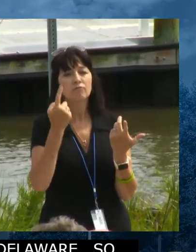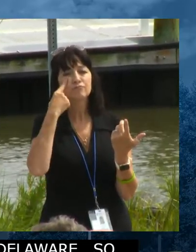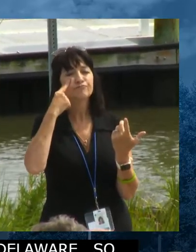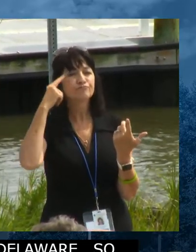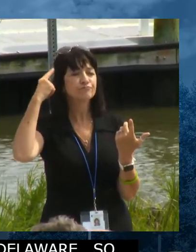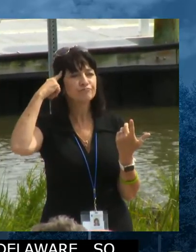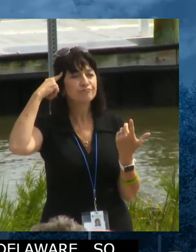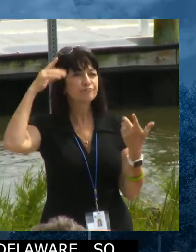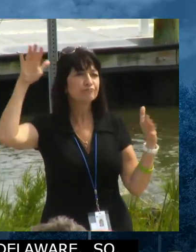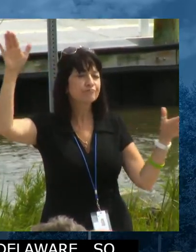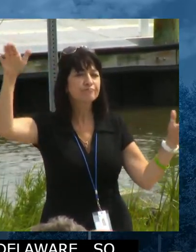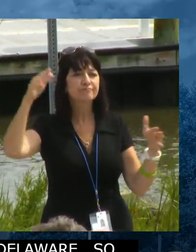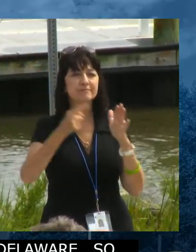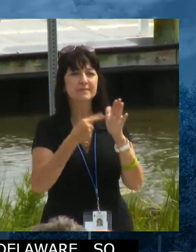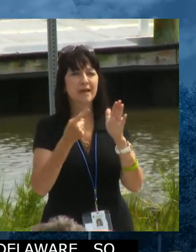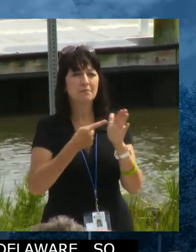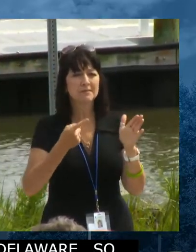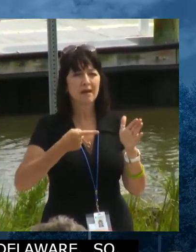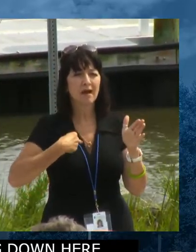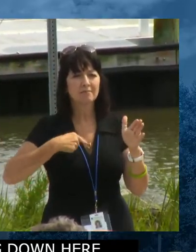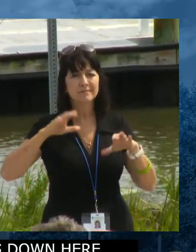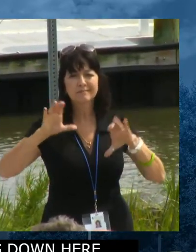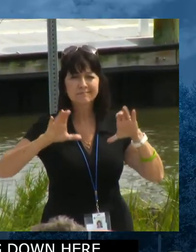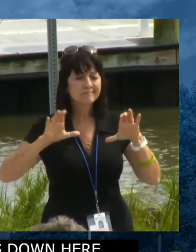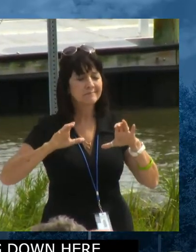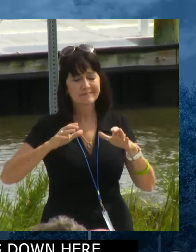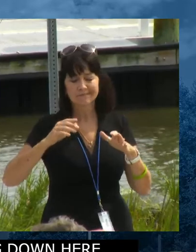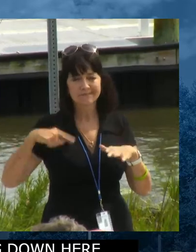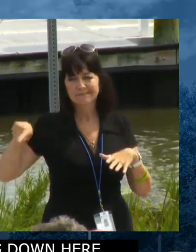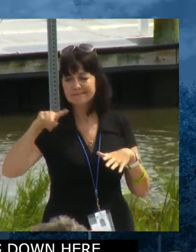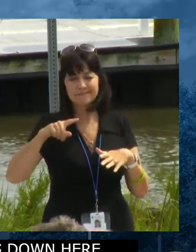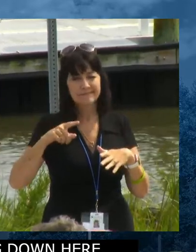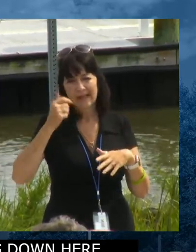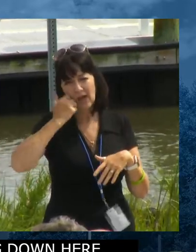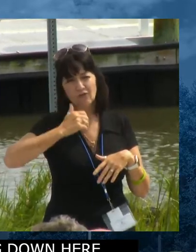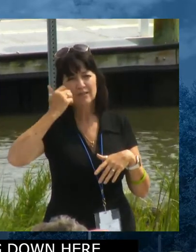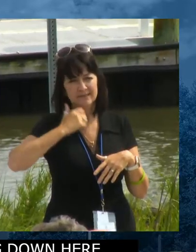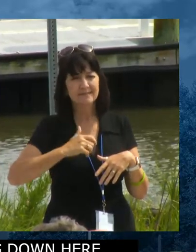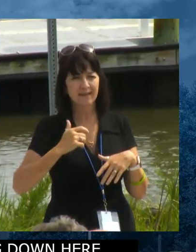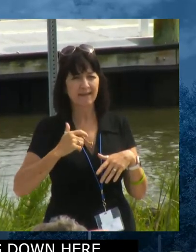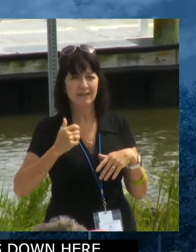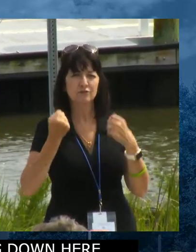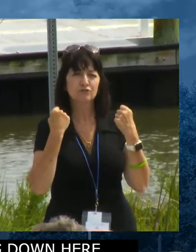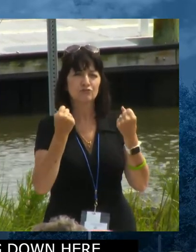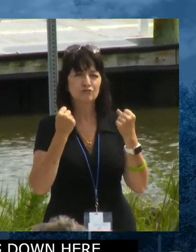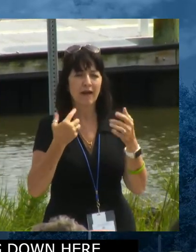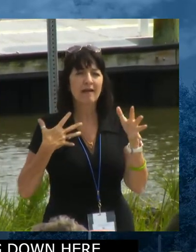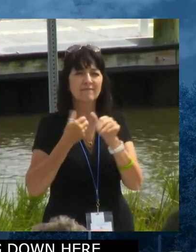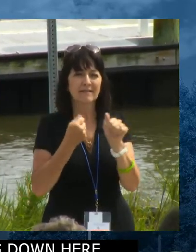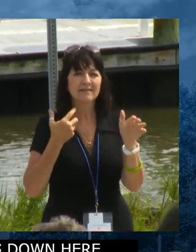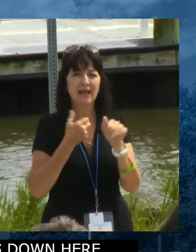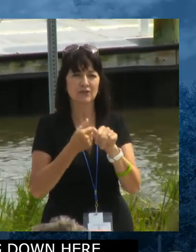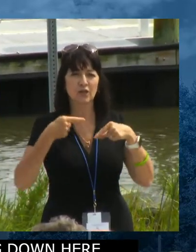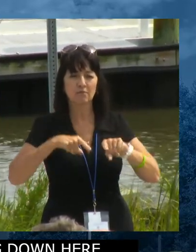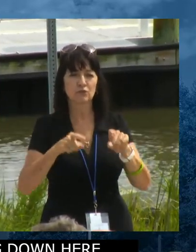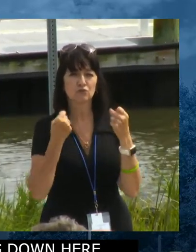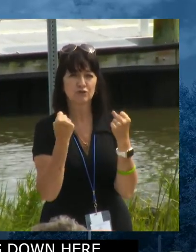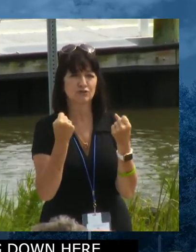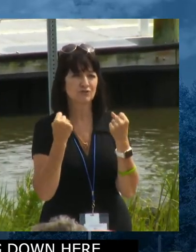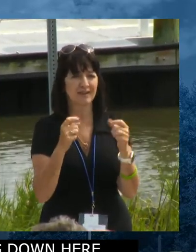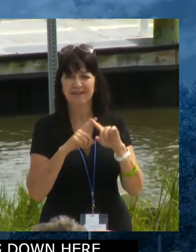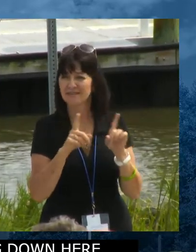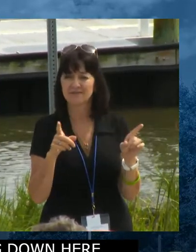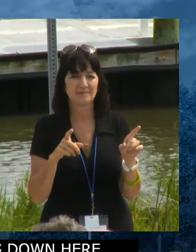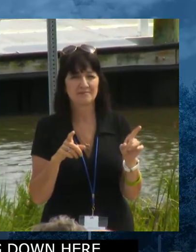phone, on a phone call, like Pete and I are always on phone calls every day. And we use that time to catch up with everybody. But I did